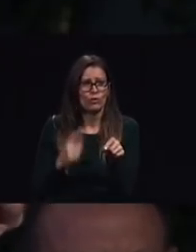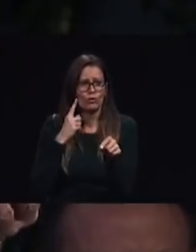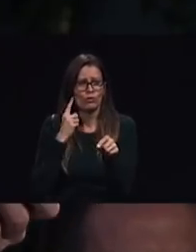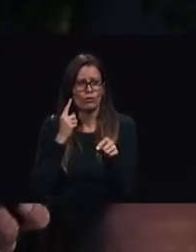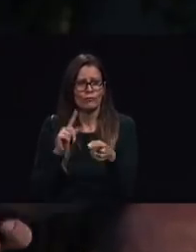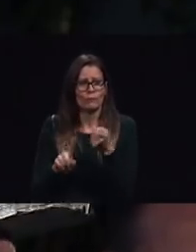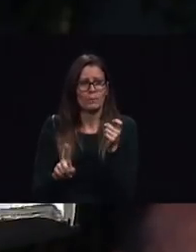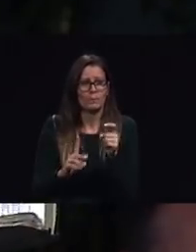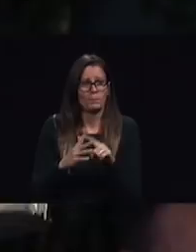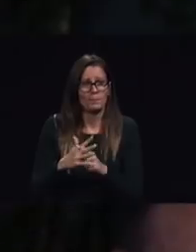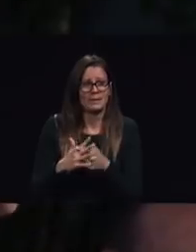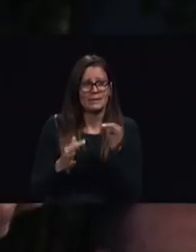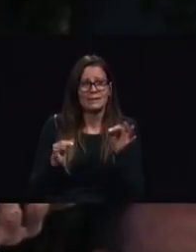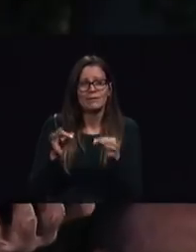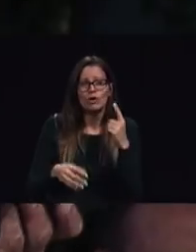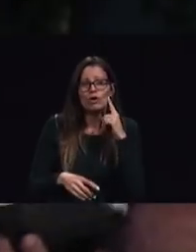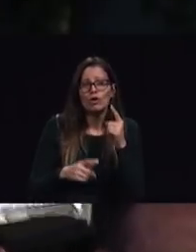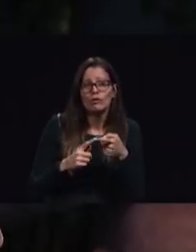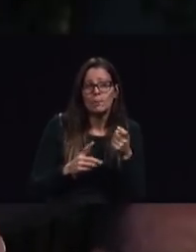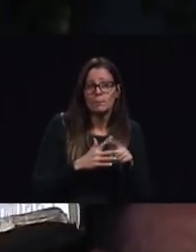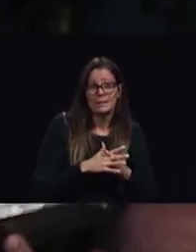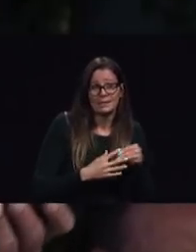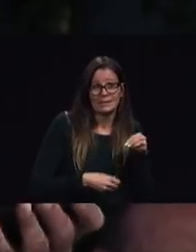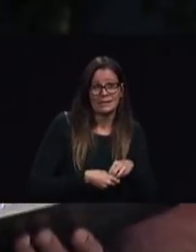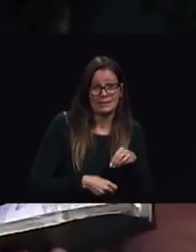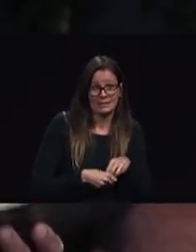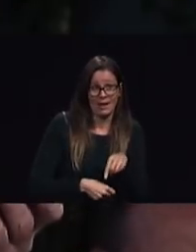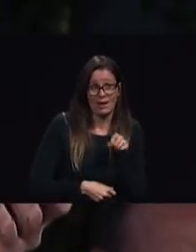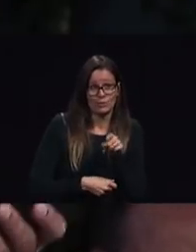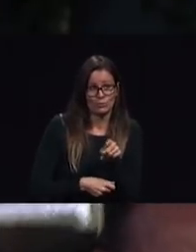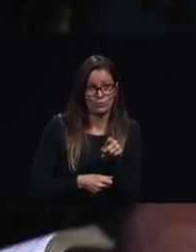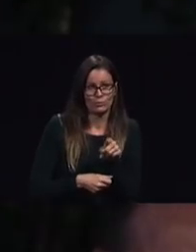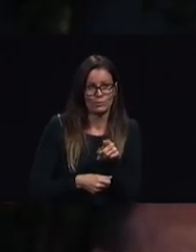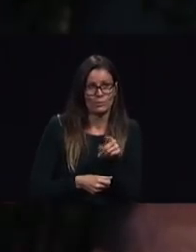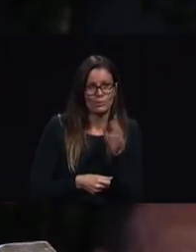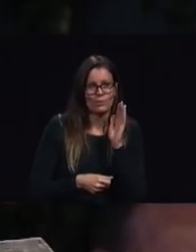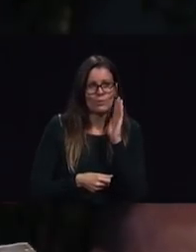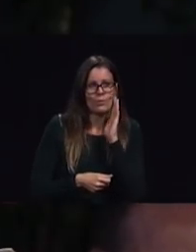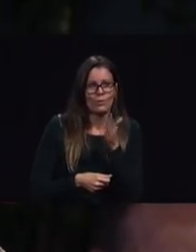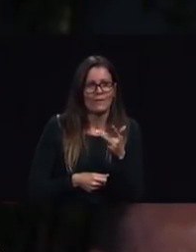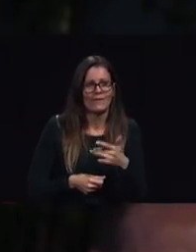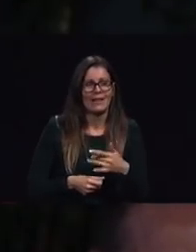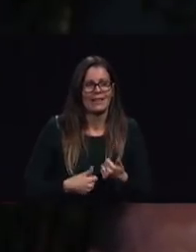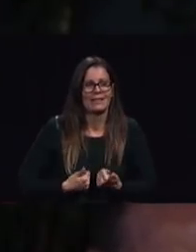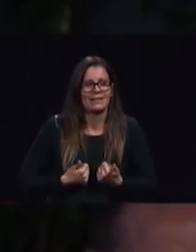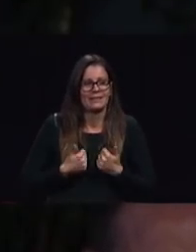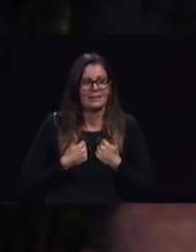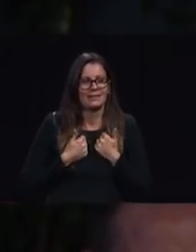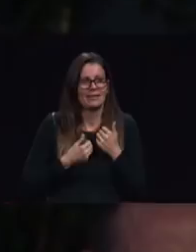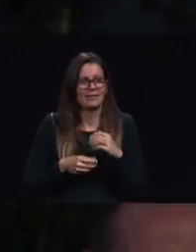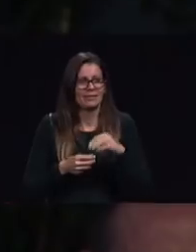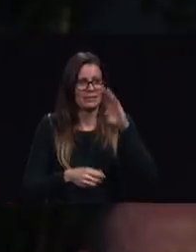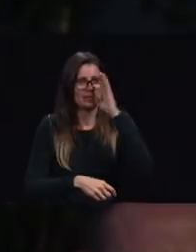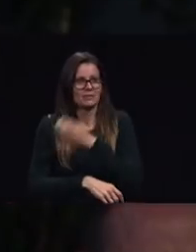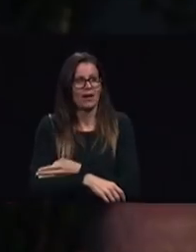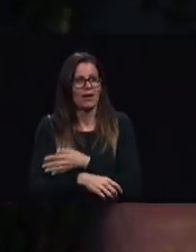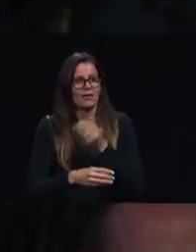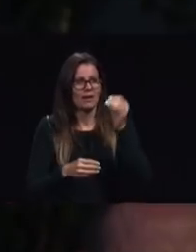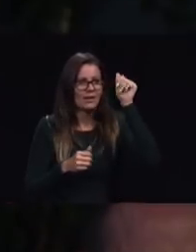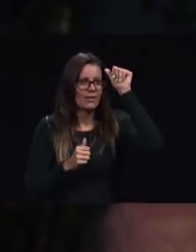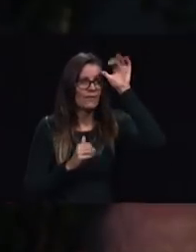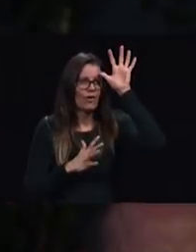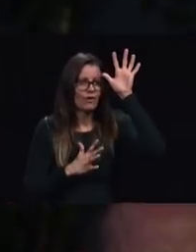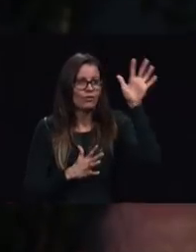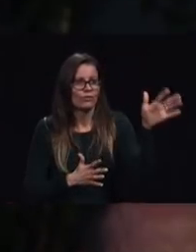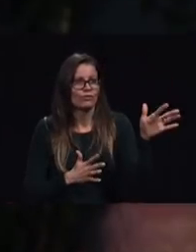beginning abides in you you also will abide in the son and in the father and this is the promise that he has